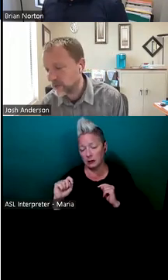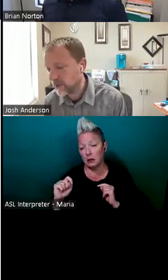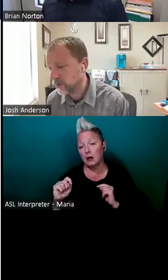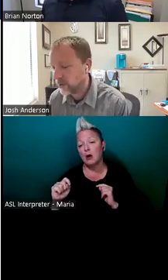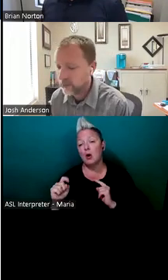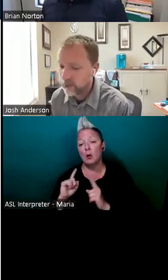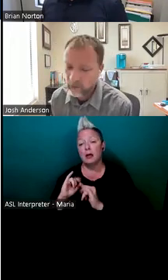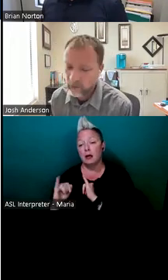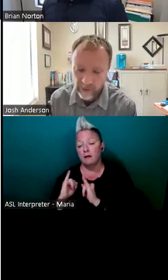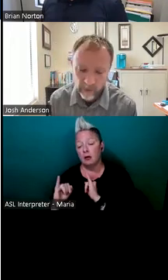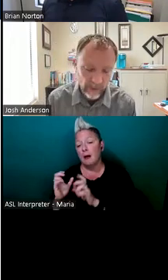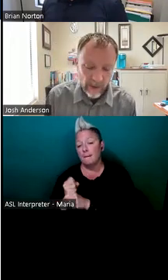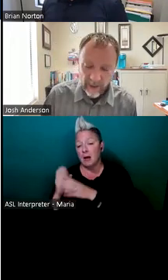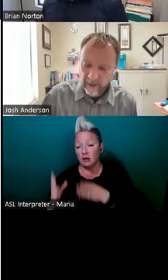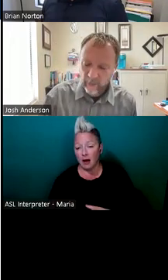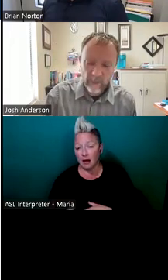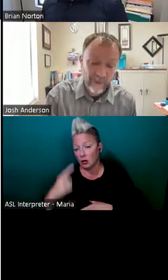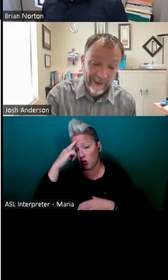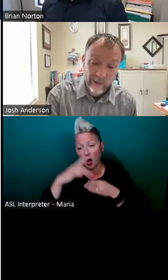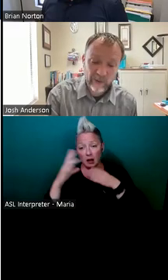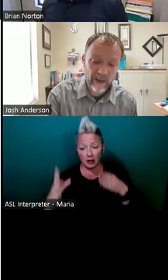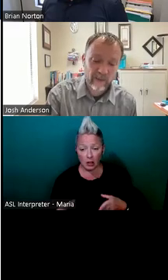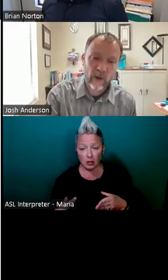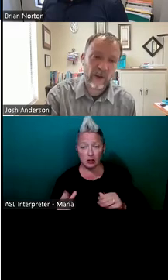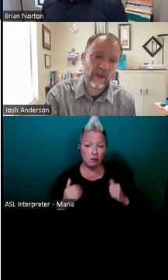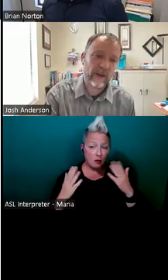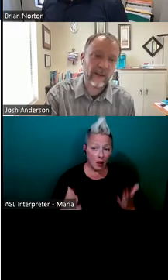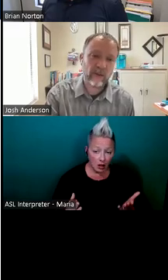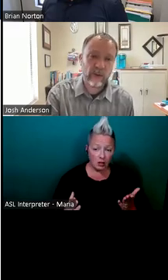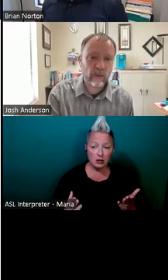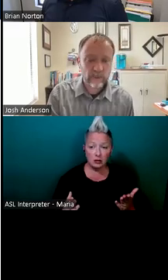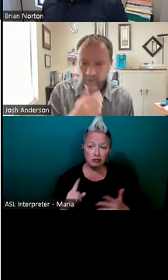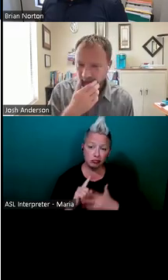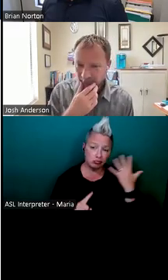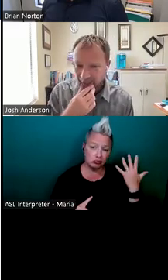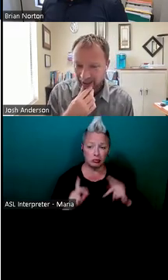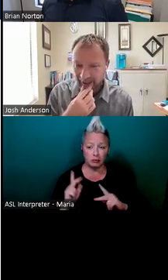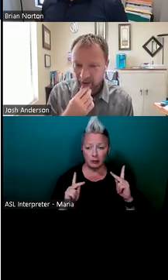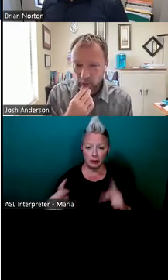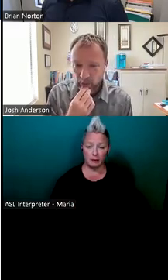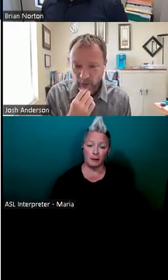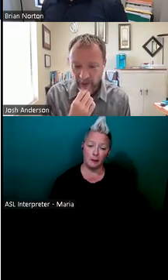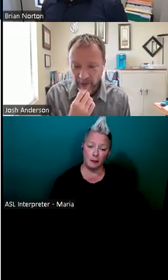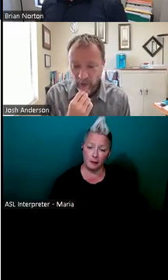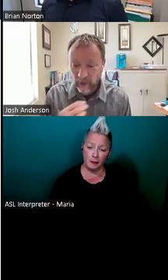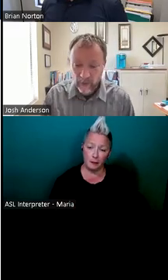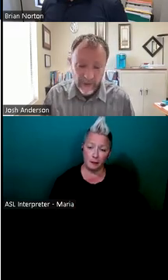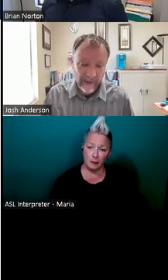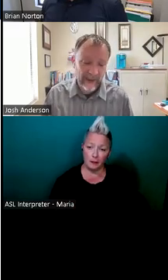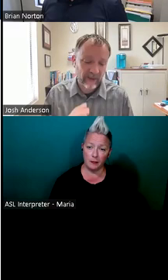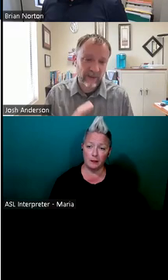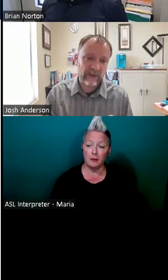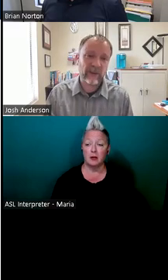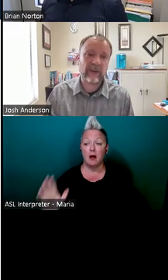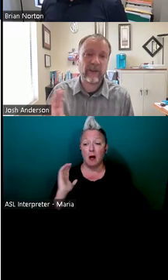assistive technology thought leaders in the field, uh, providers, kind of all other kinds of folks. And you can find all of our